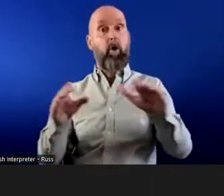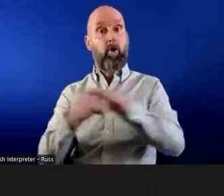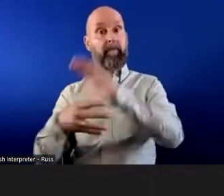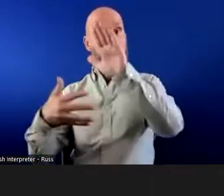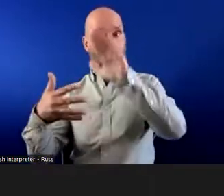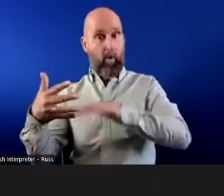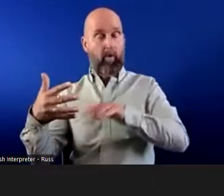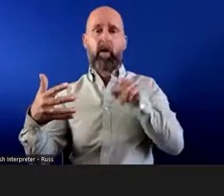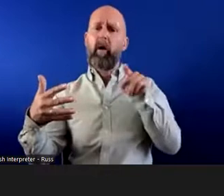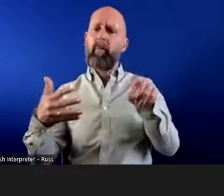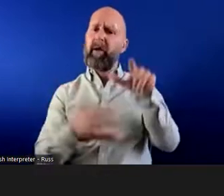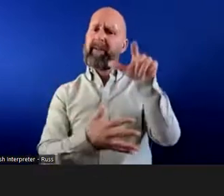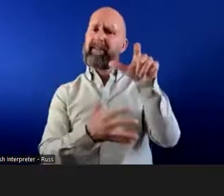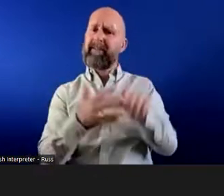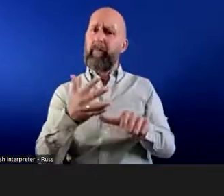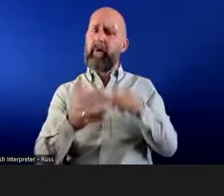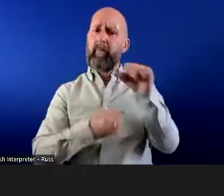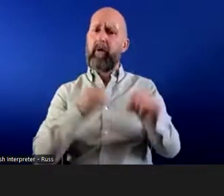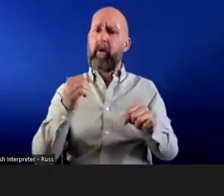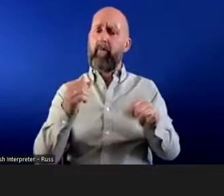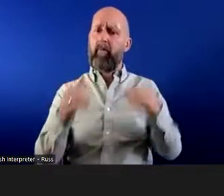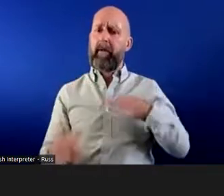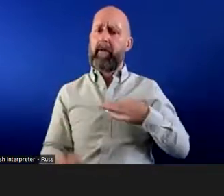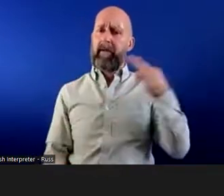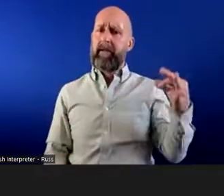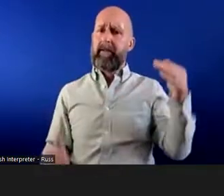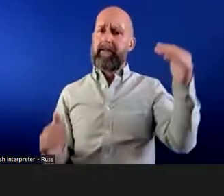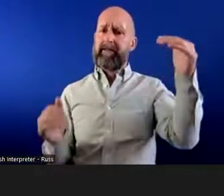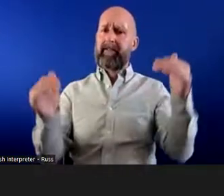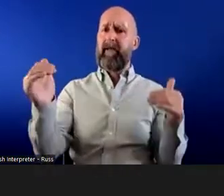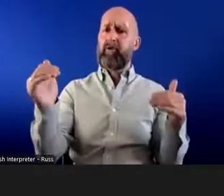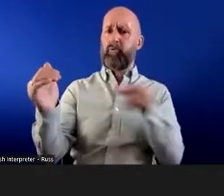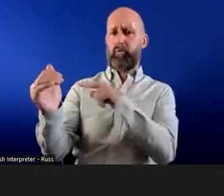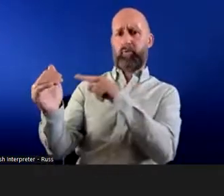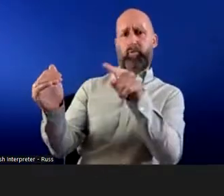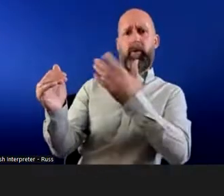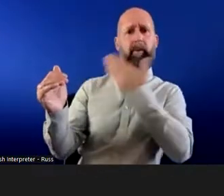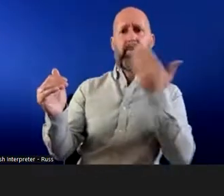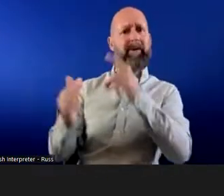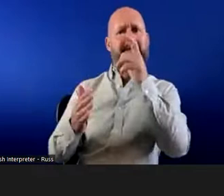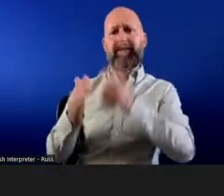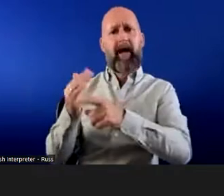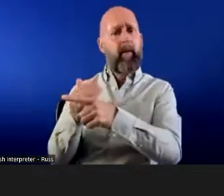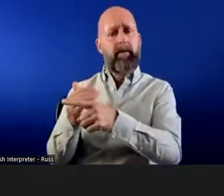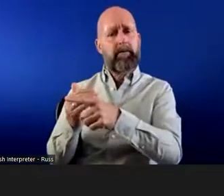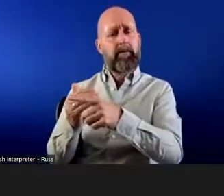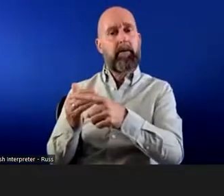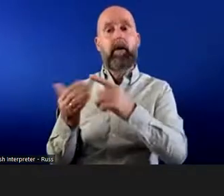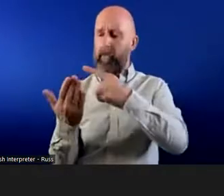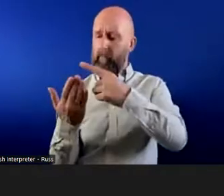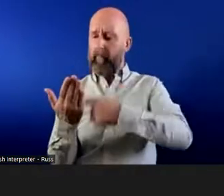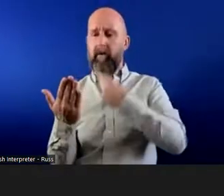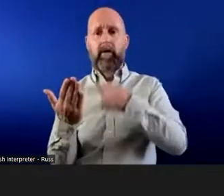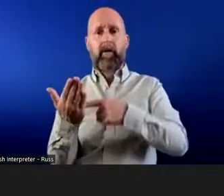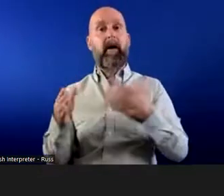puts the disabled employee at a substantial disadvantage compared to non-disabled employees. And if this is the case, then the